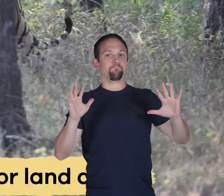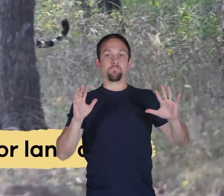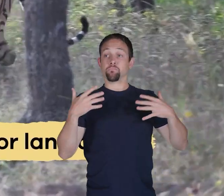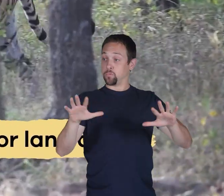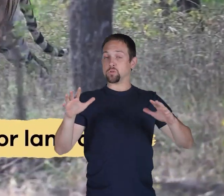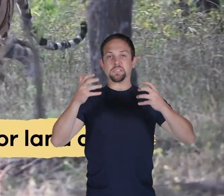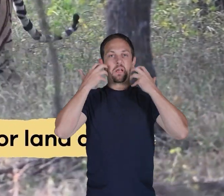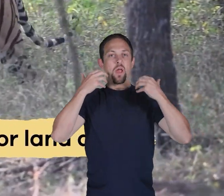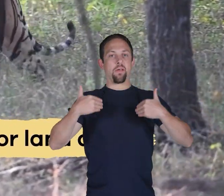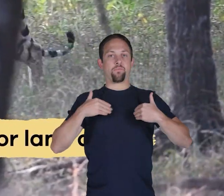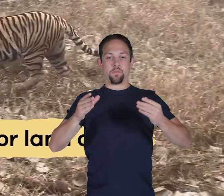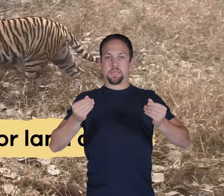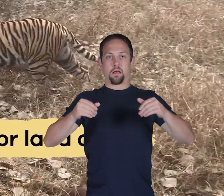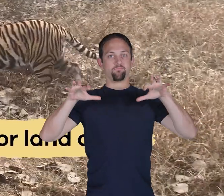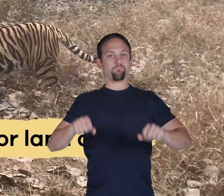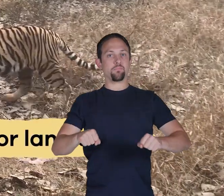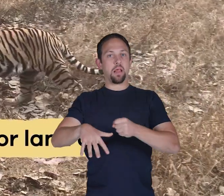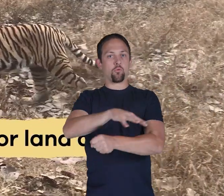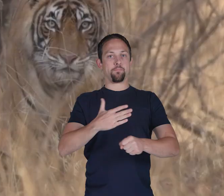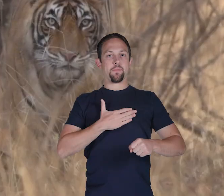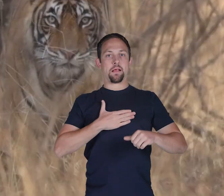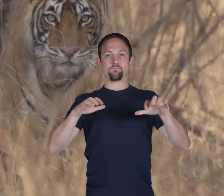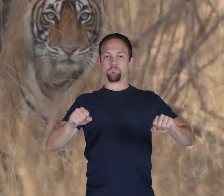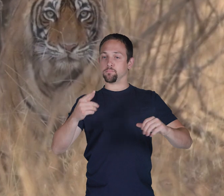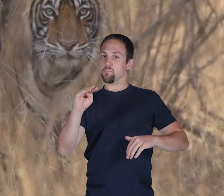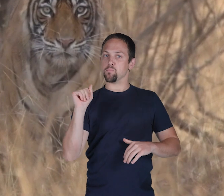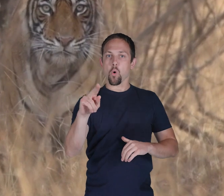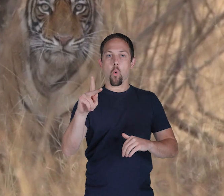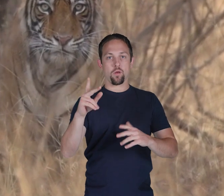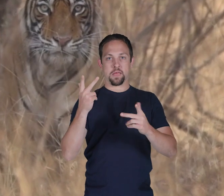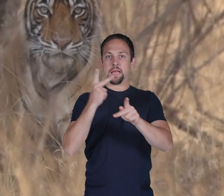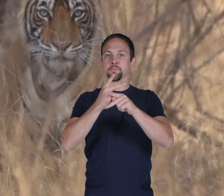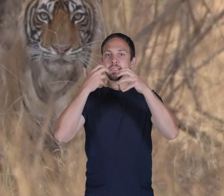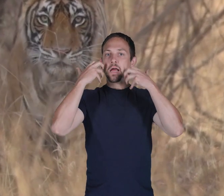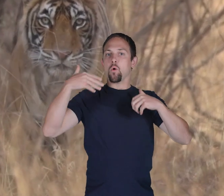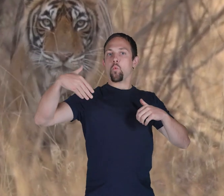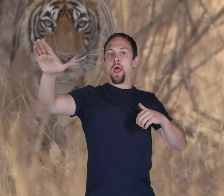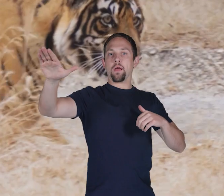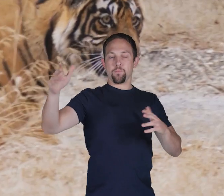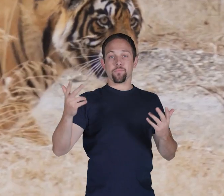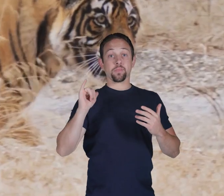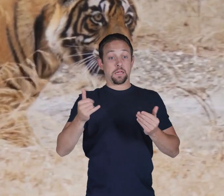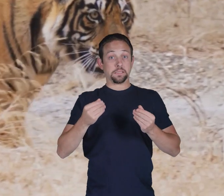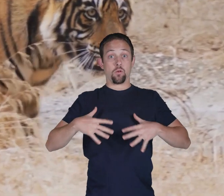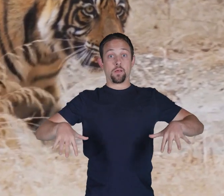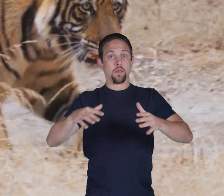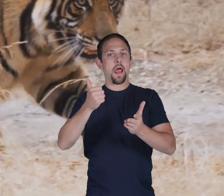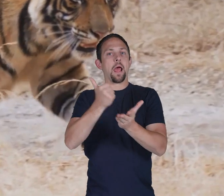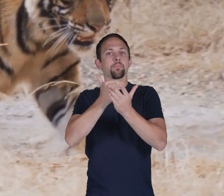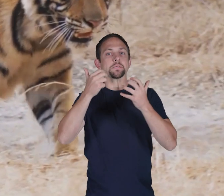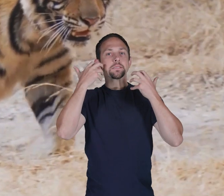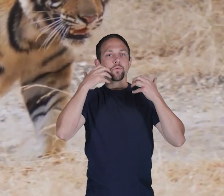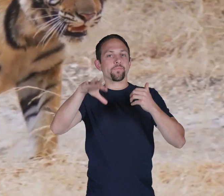Each tiger has a territory, or land area, that it marks with scent to keep other tigers away. These territories help